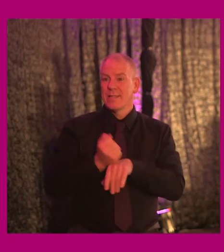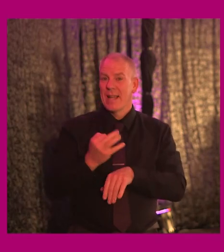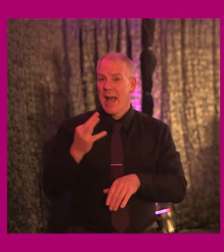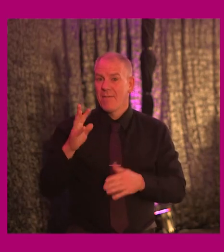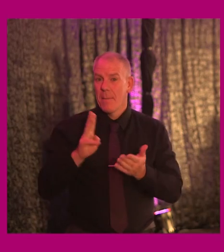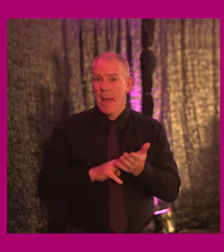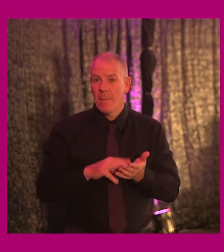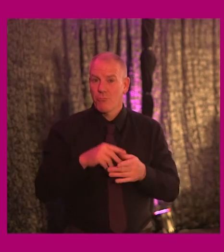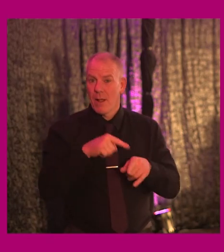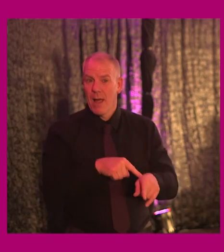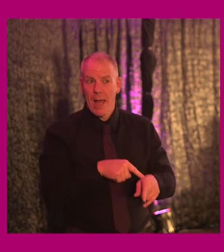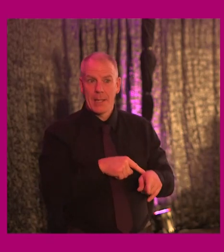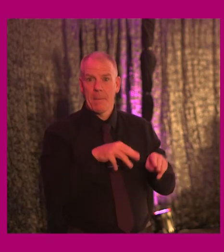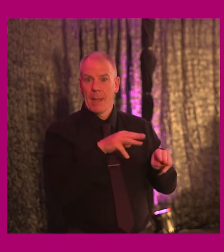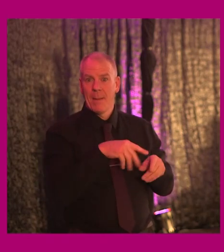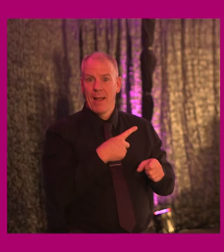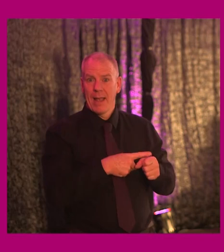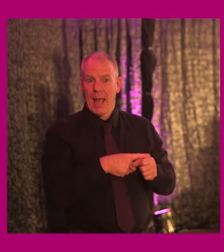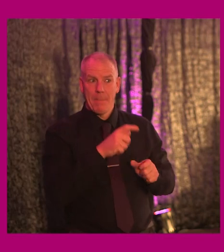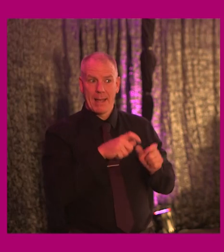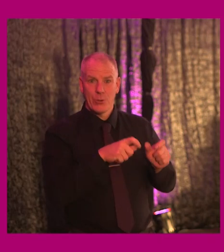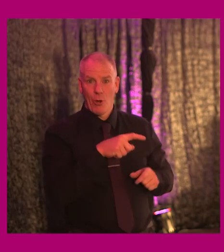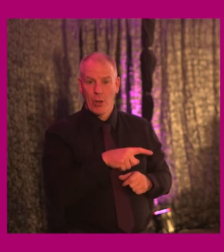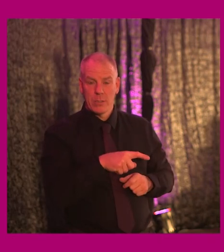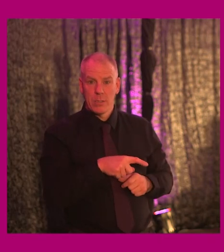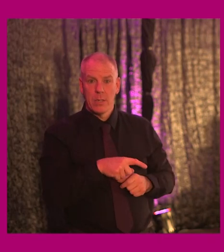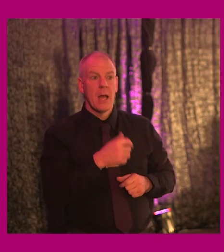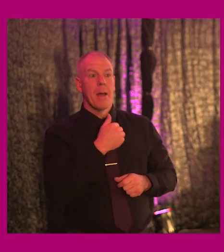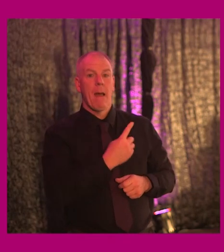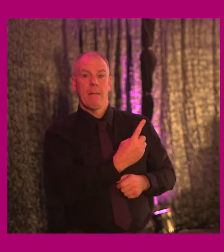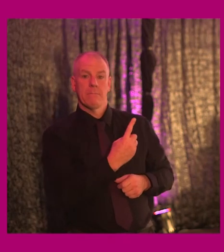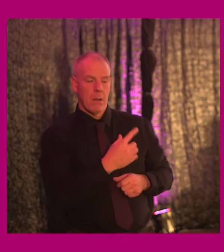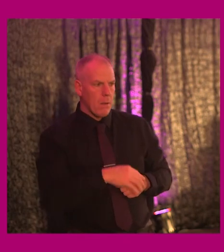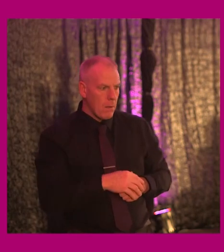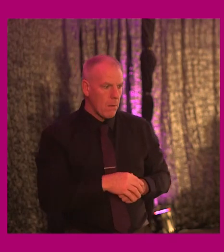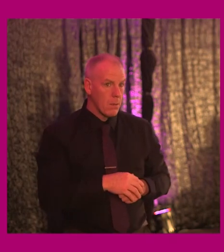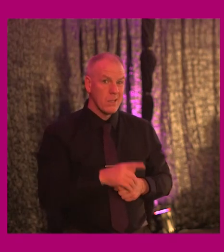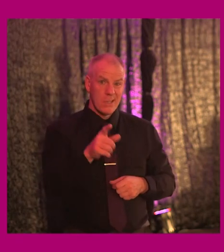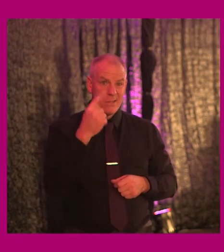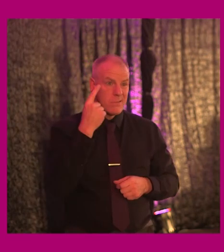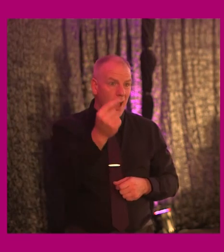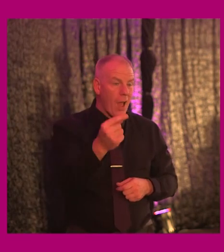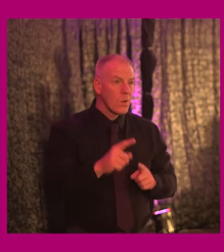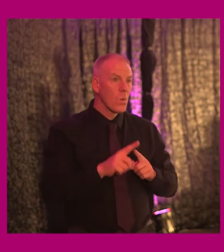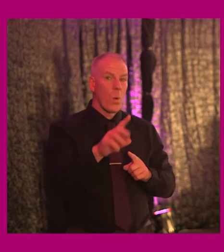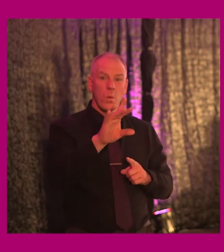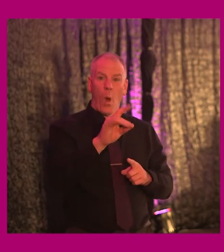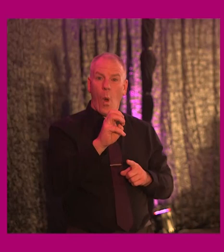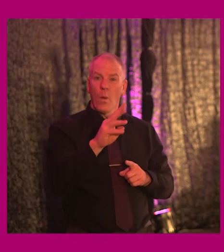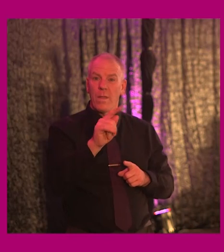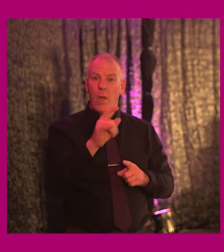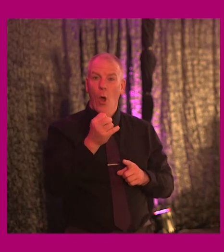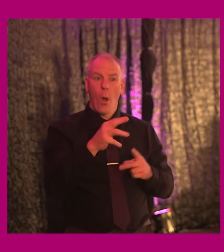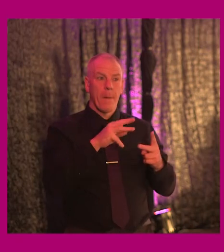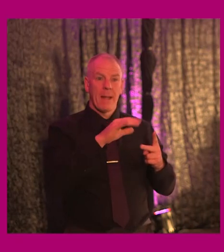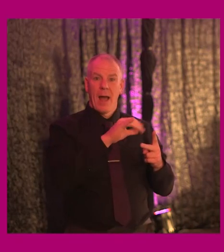fellow passengers. Again. You are stopped by a man who wonders if the incoming dart is going to Hoth or to Malahide, because